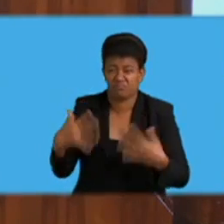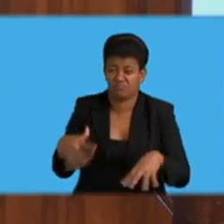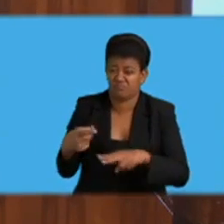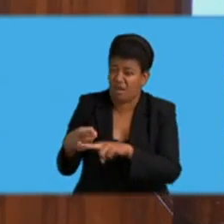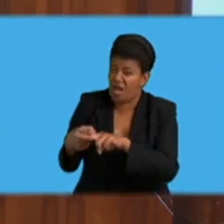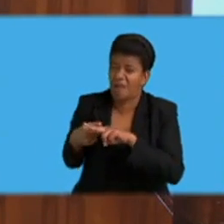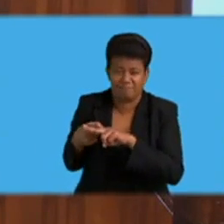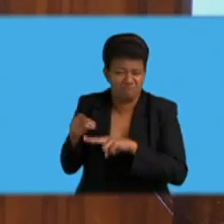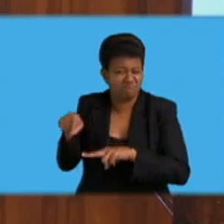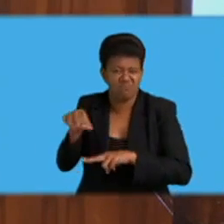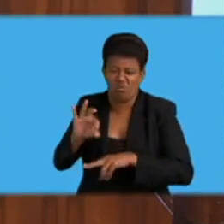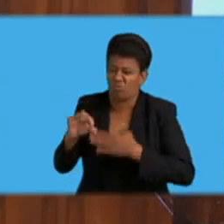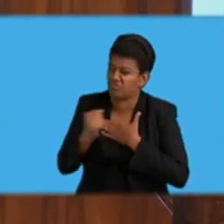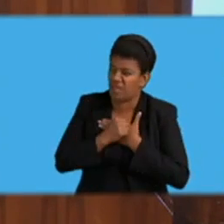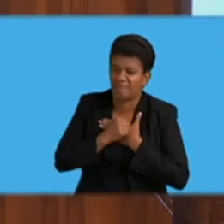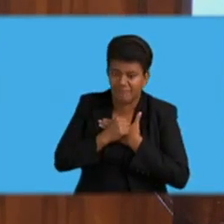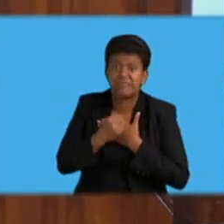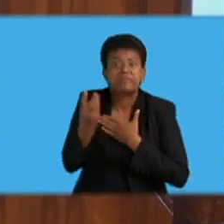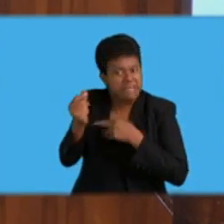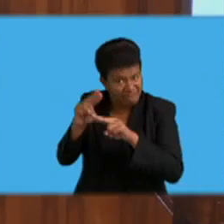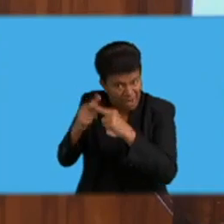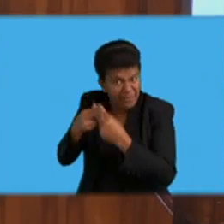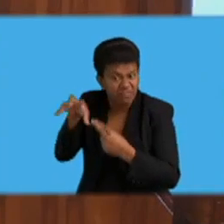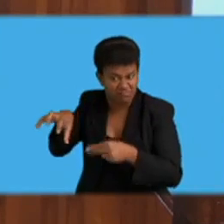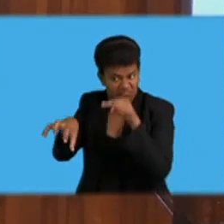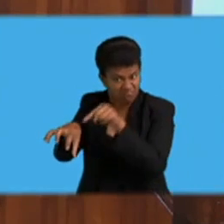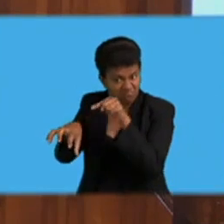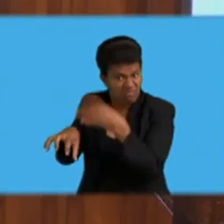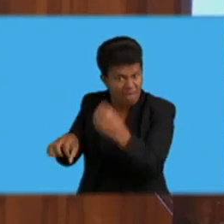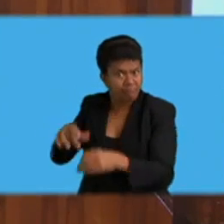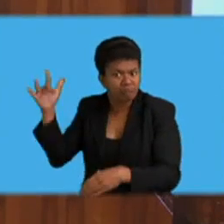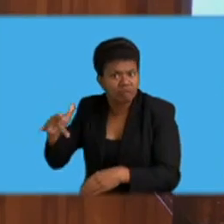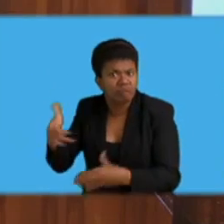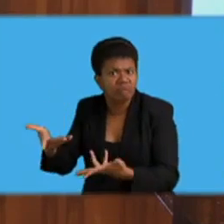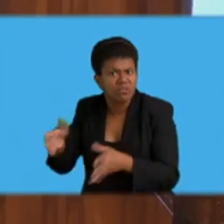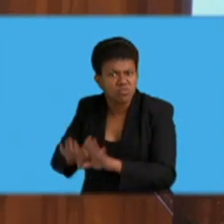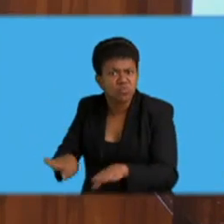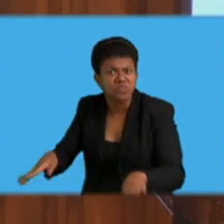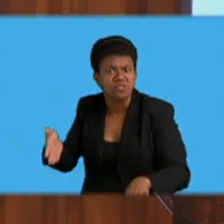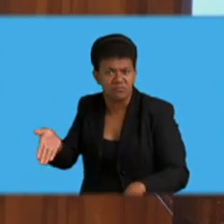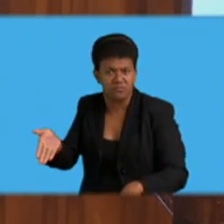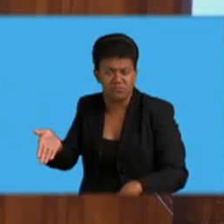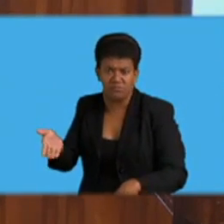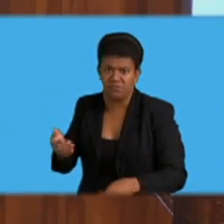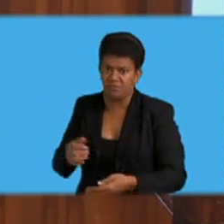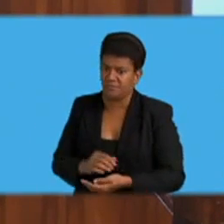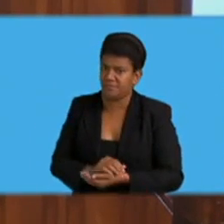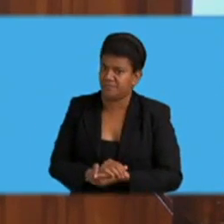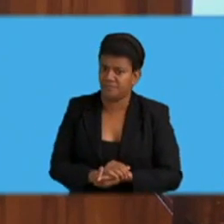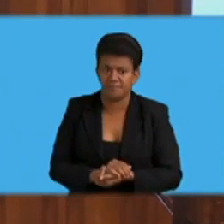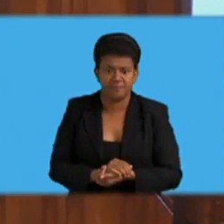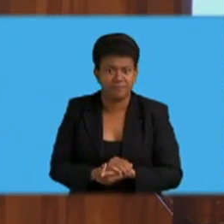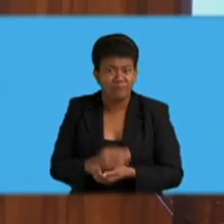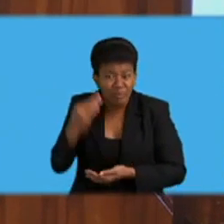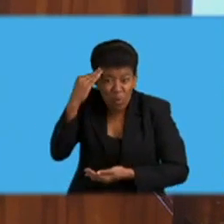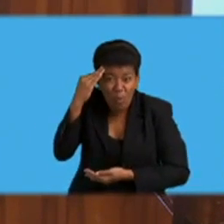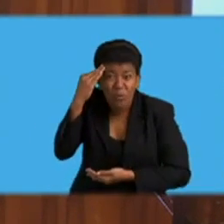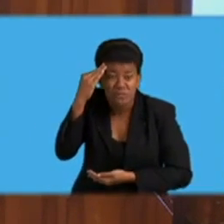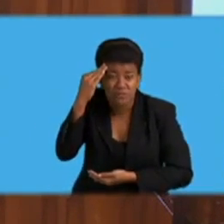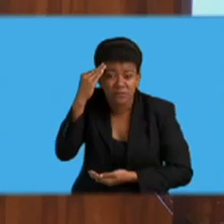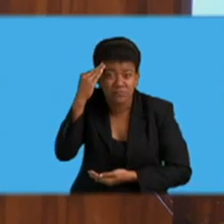are members of their own families. Often the very people who are entrusted to nurture,